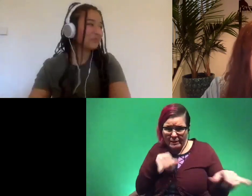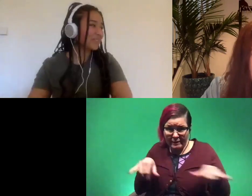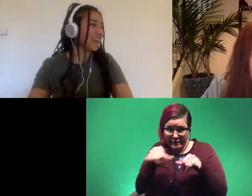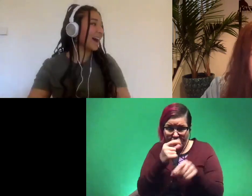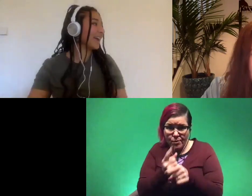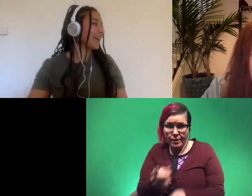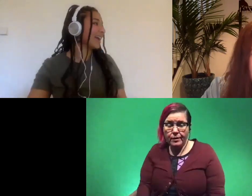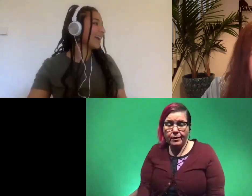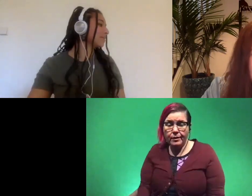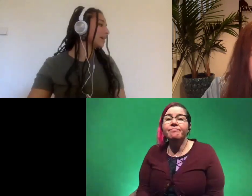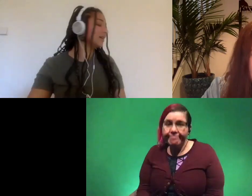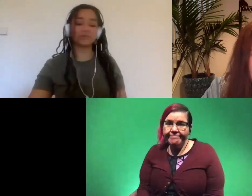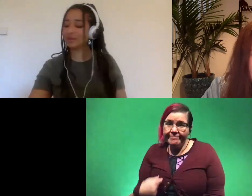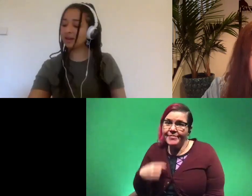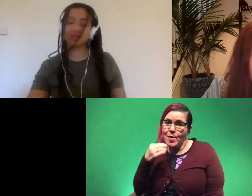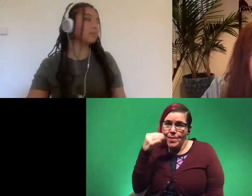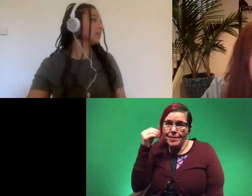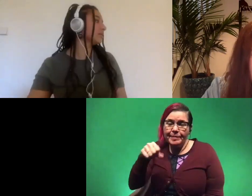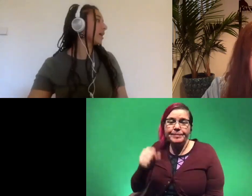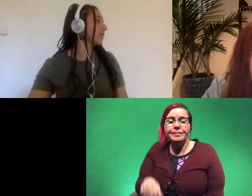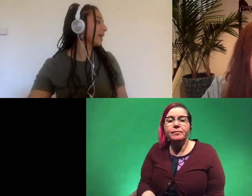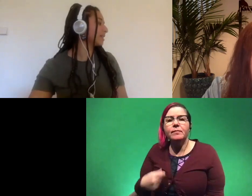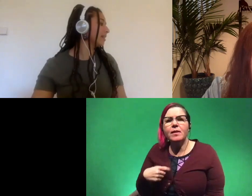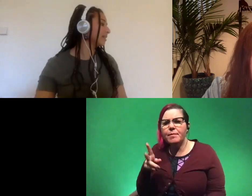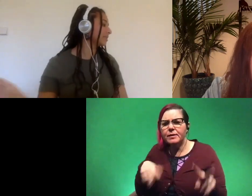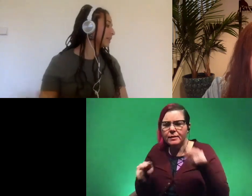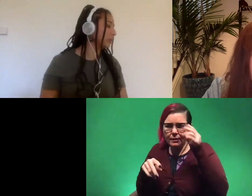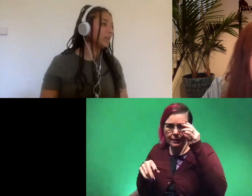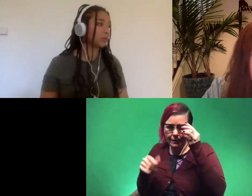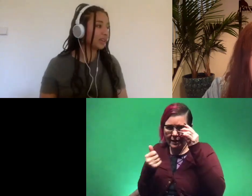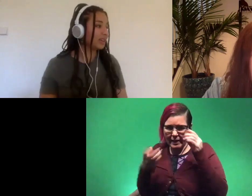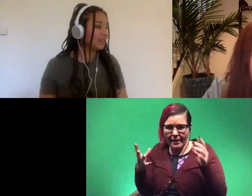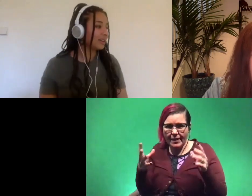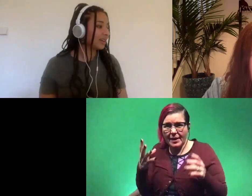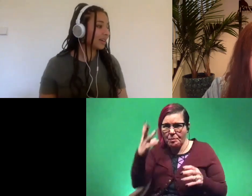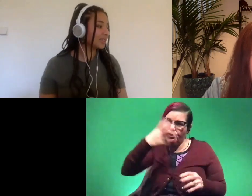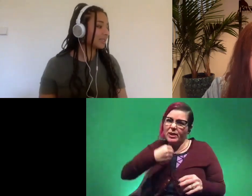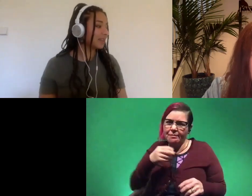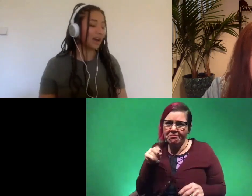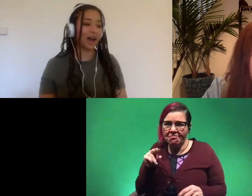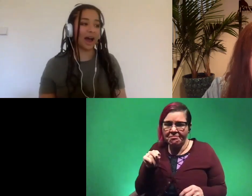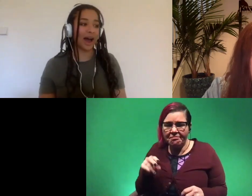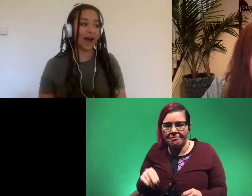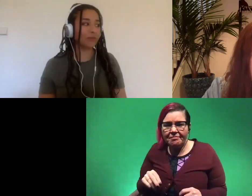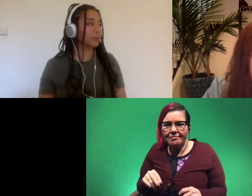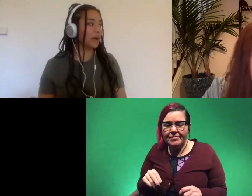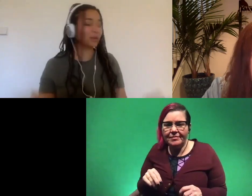i am um let me see i don't think it's anything that's like really pretty because i haven't been out in the